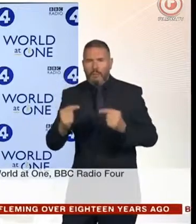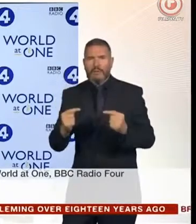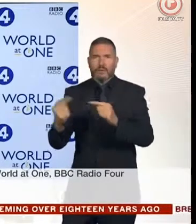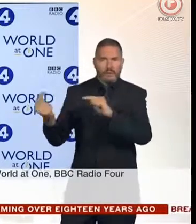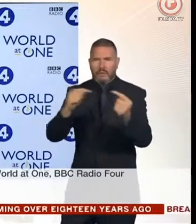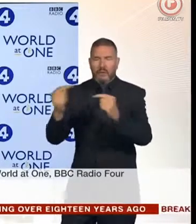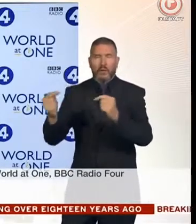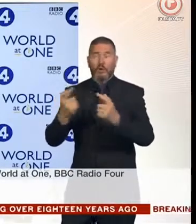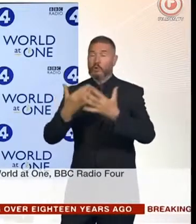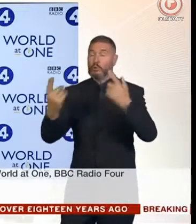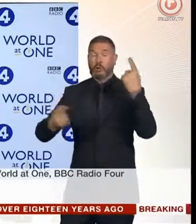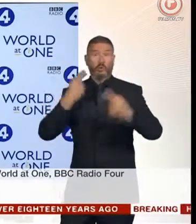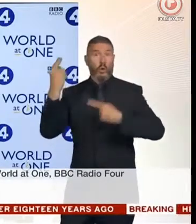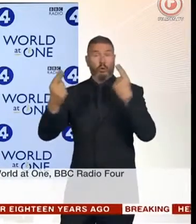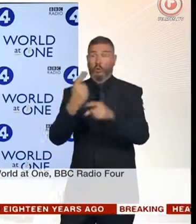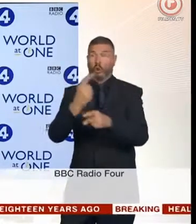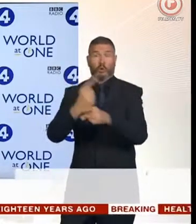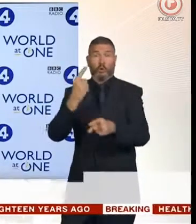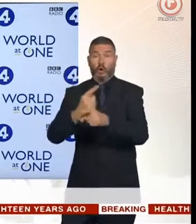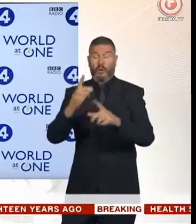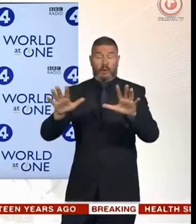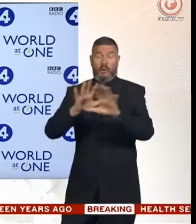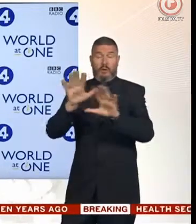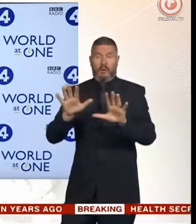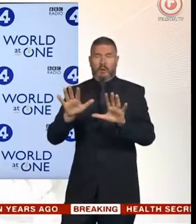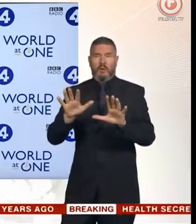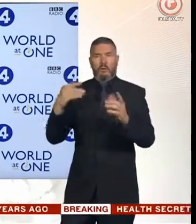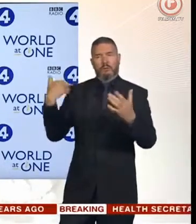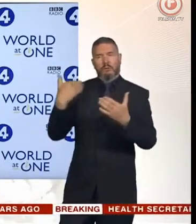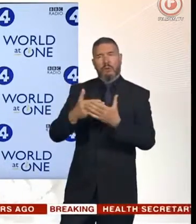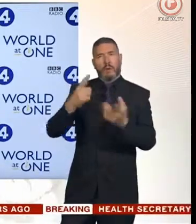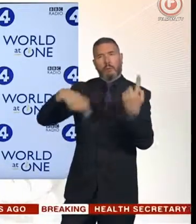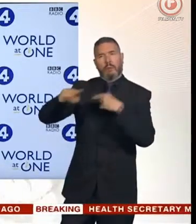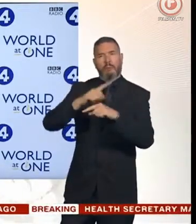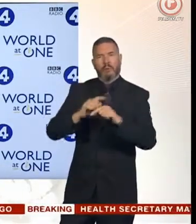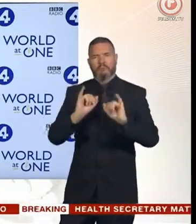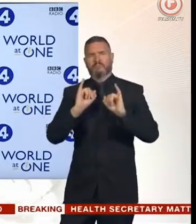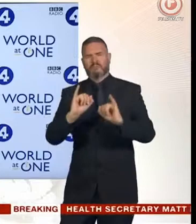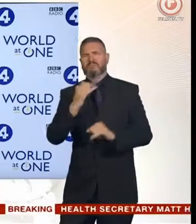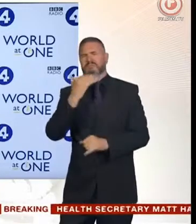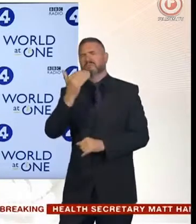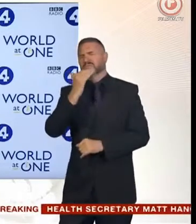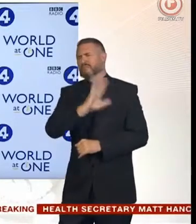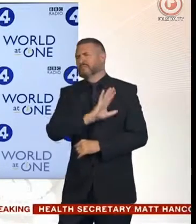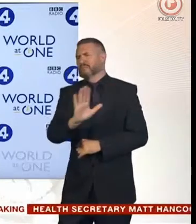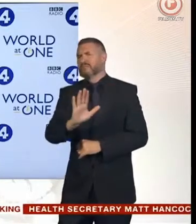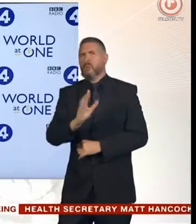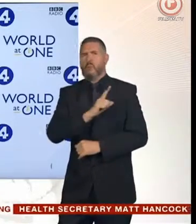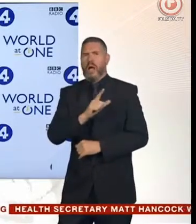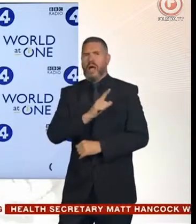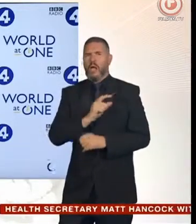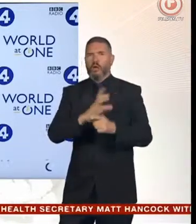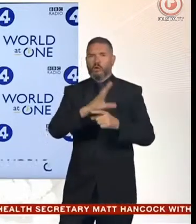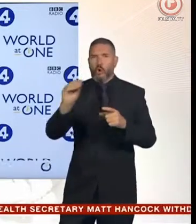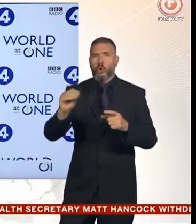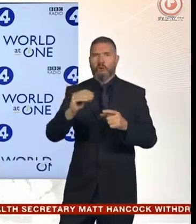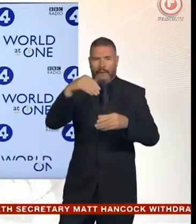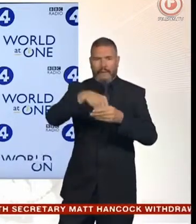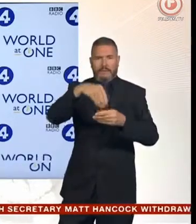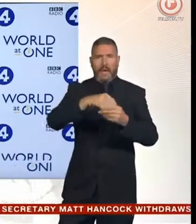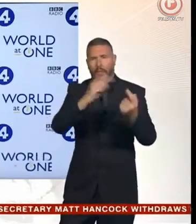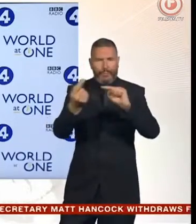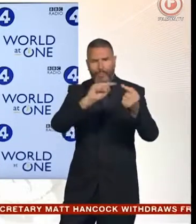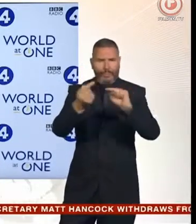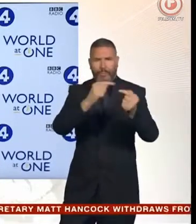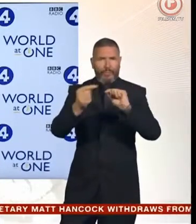cacophonous. And I think the public have had quite a lot of blue on blue action, frankly,